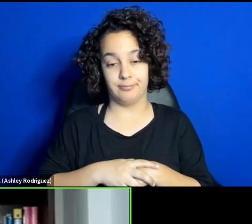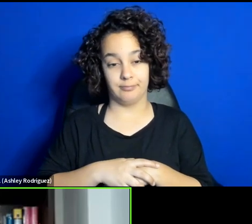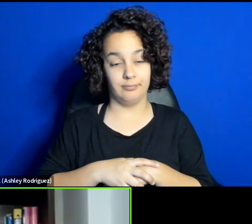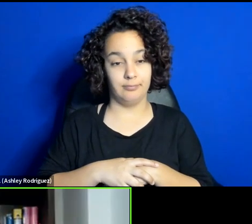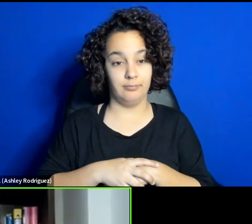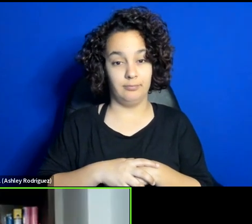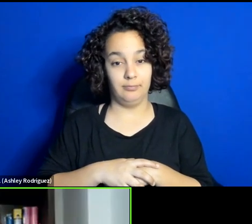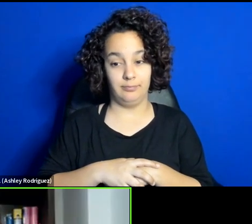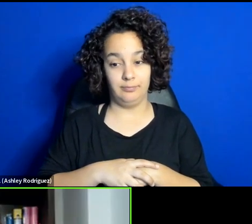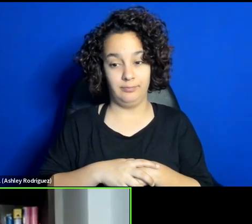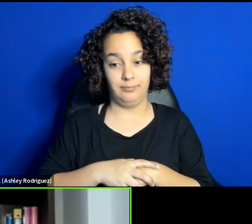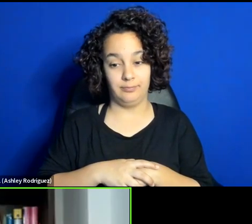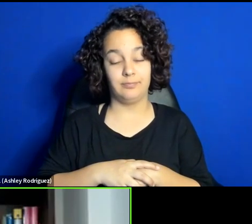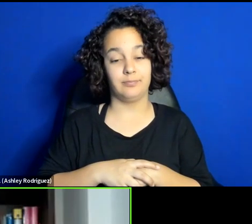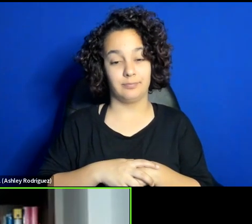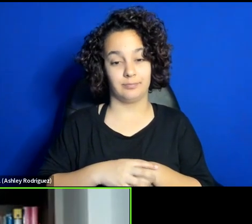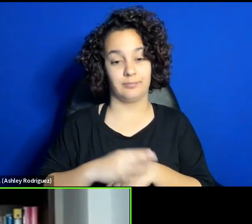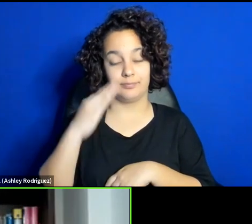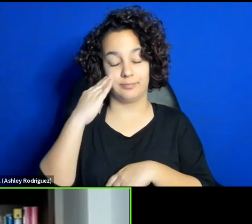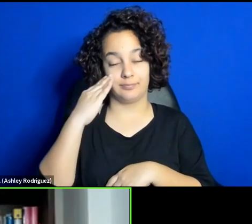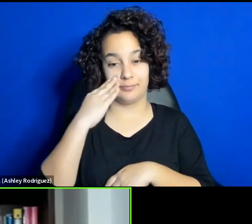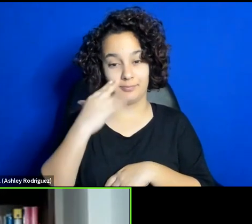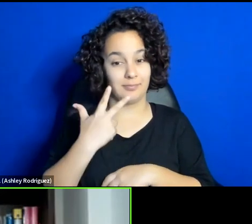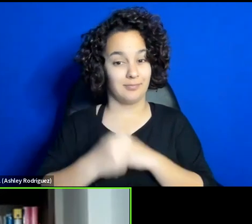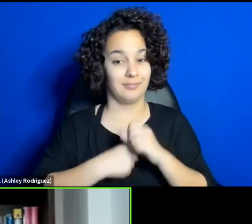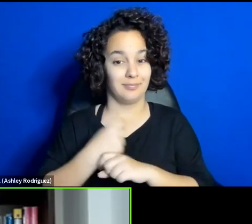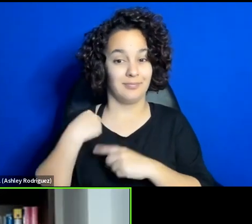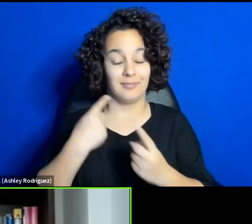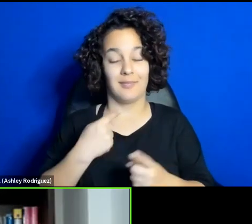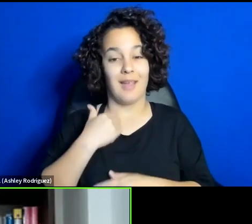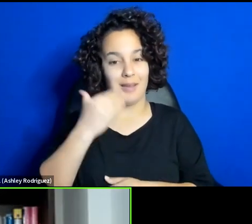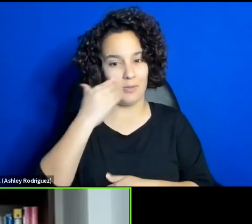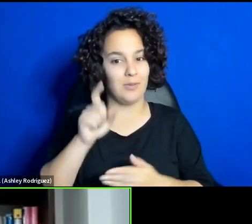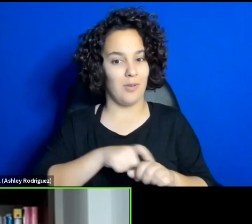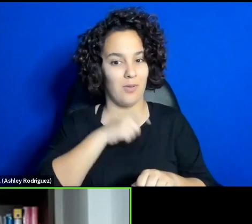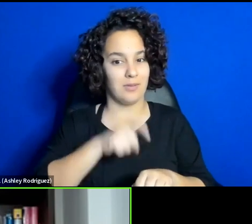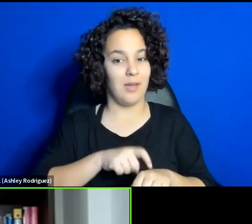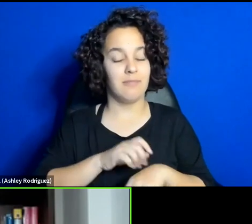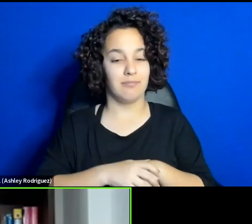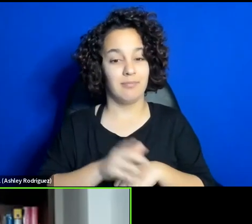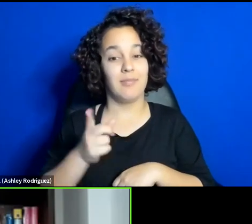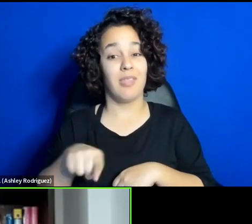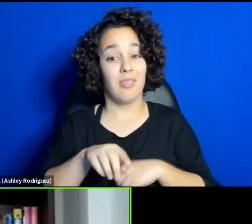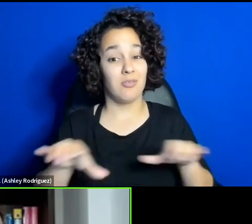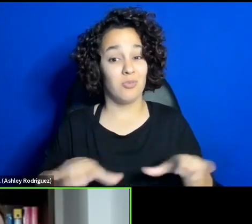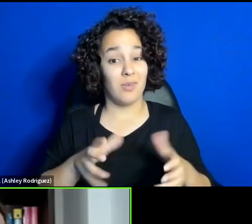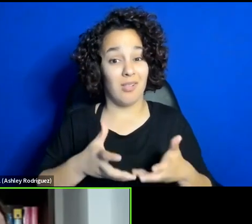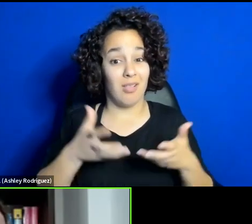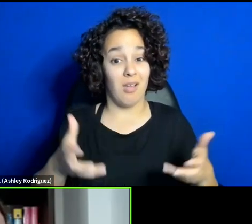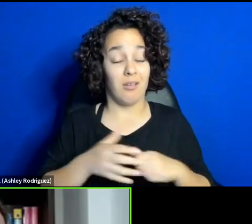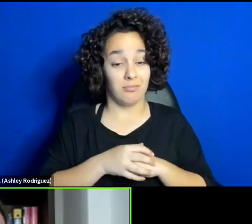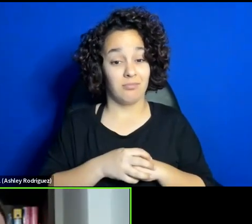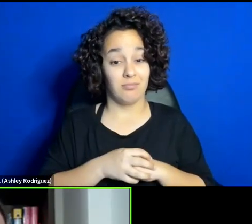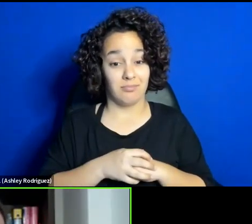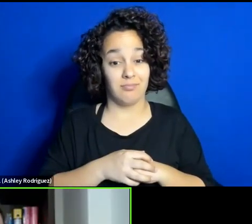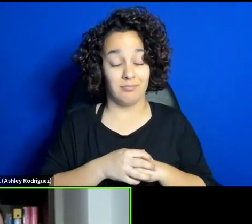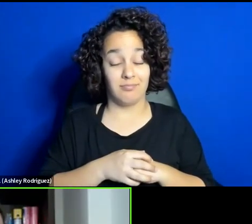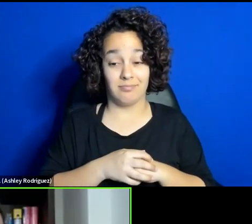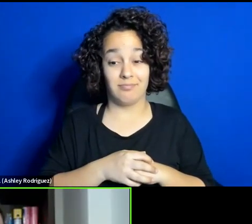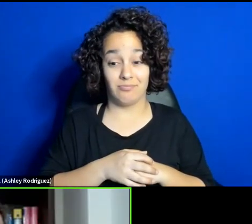of the past three years. And it's a long time, and they are doing a lot by not doing anything.